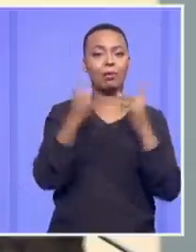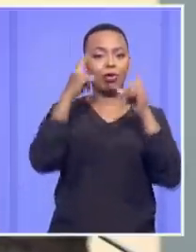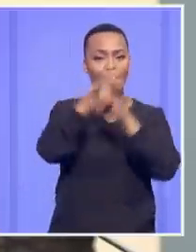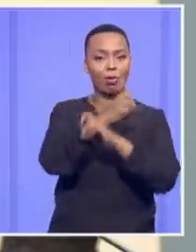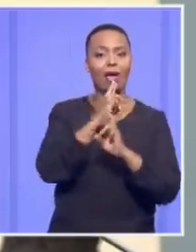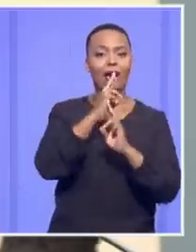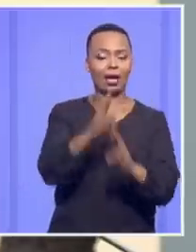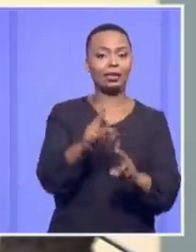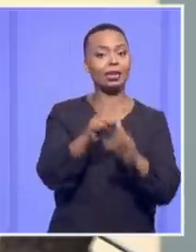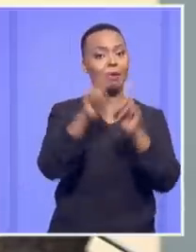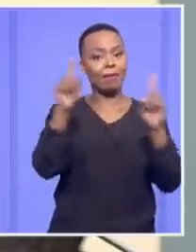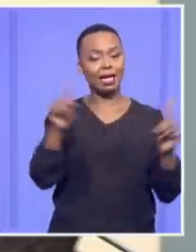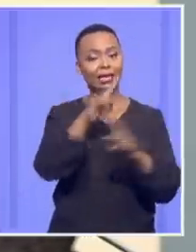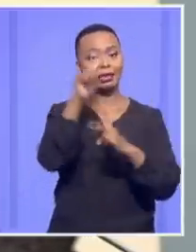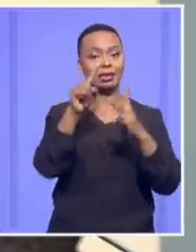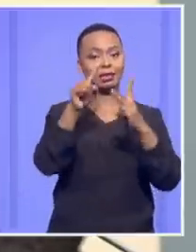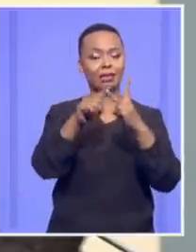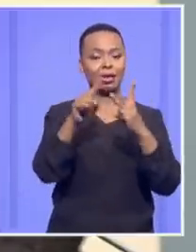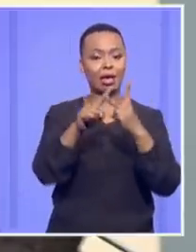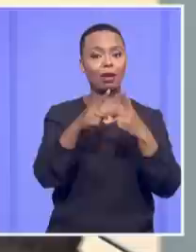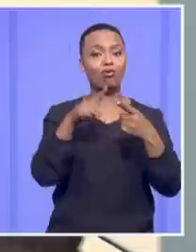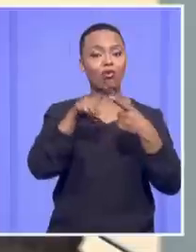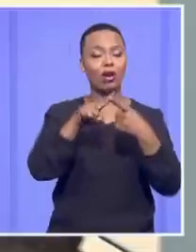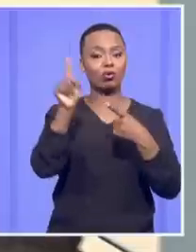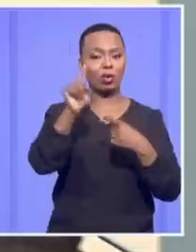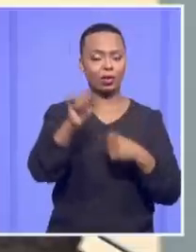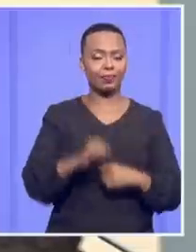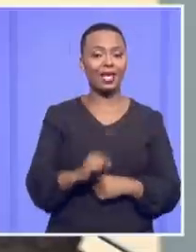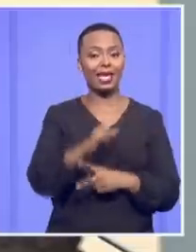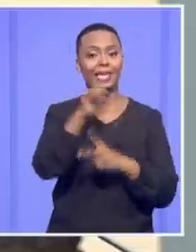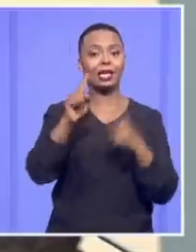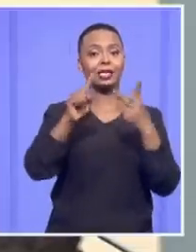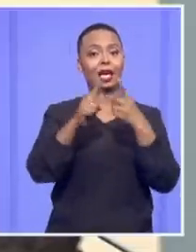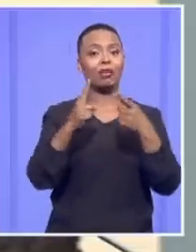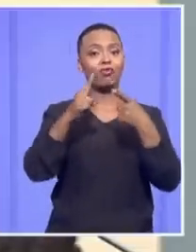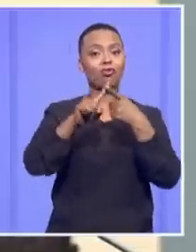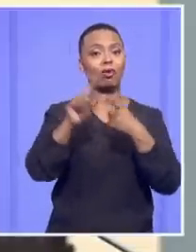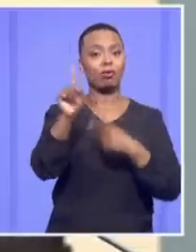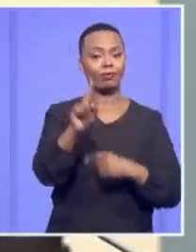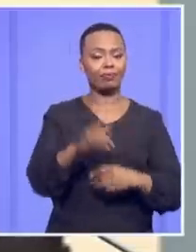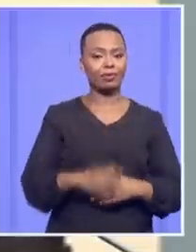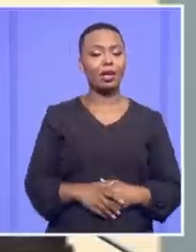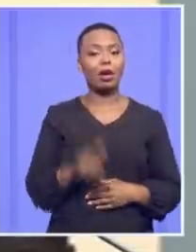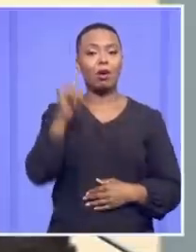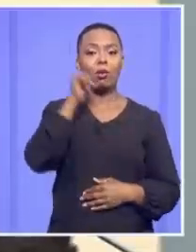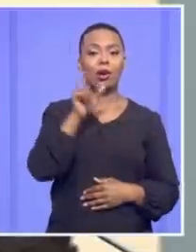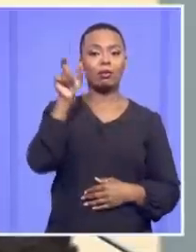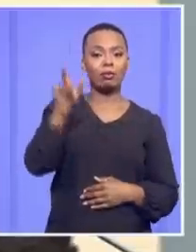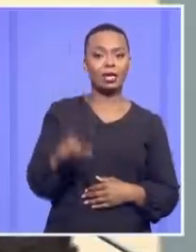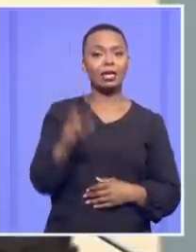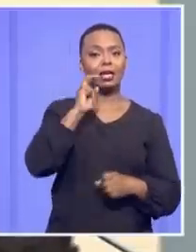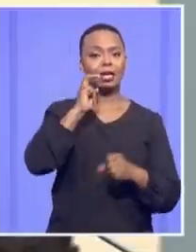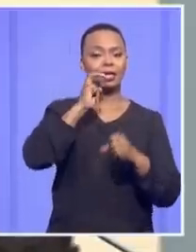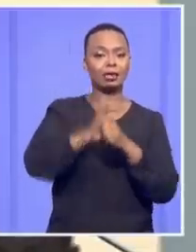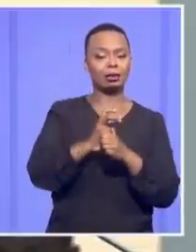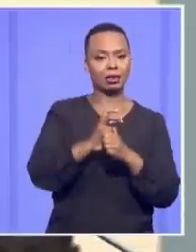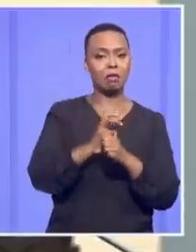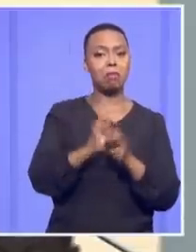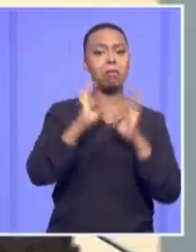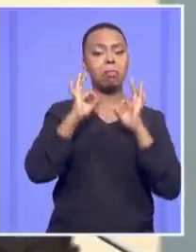second point – the second point is that one needs an effective remedy in this case,